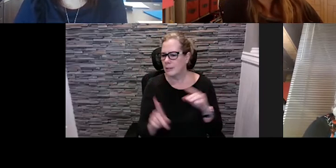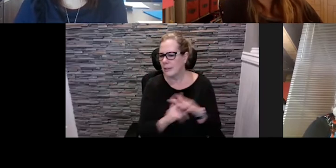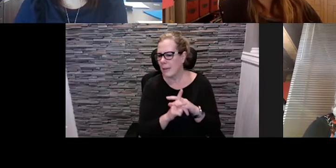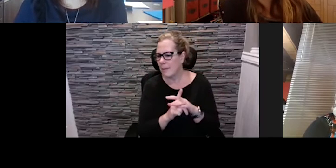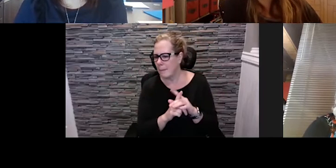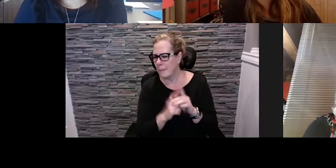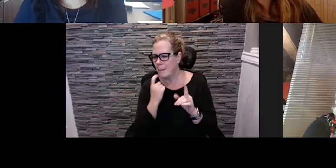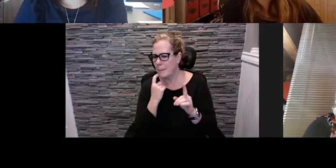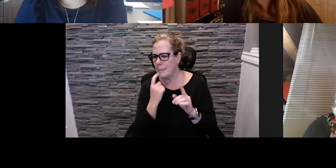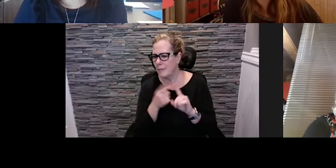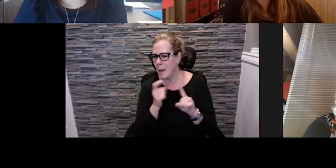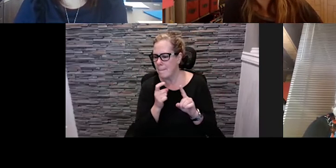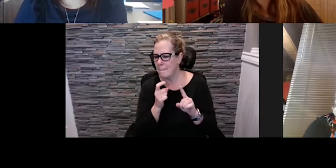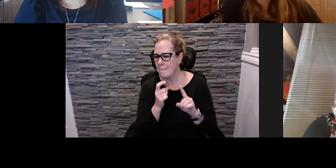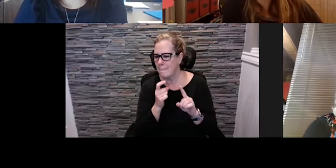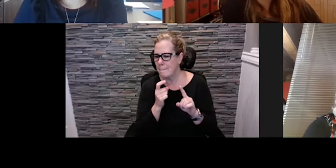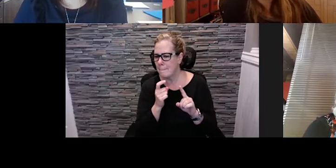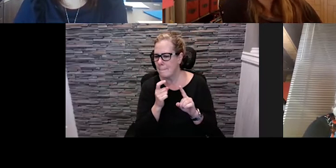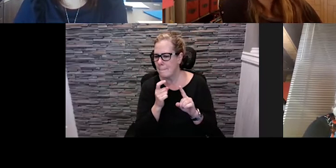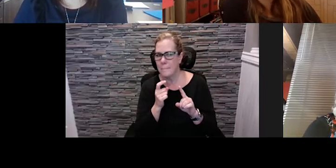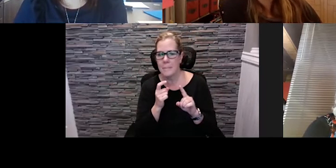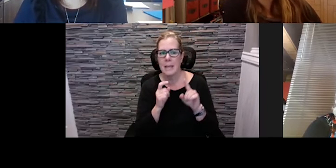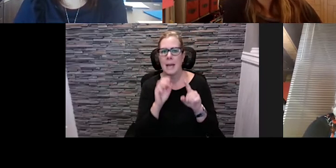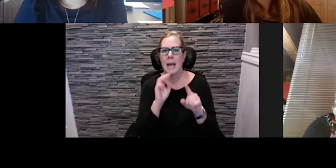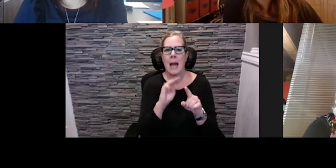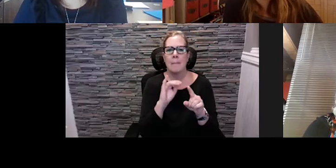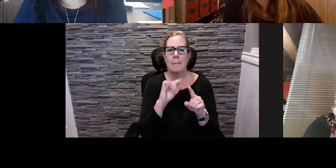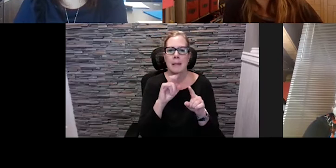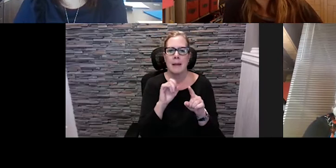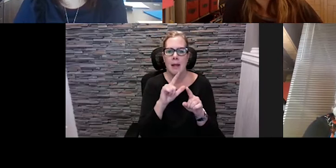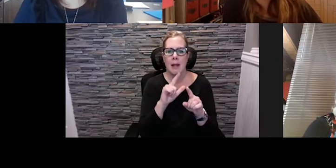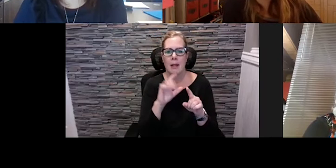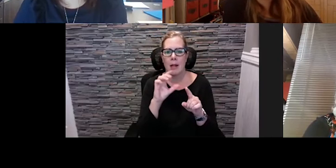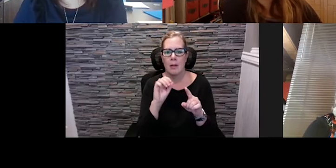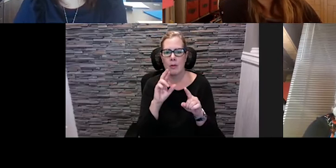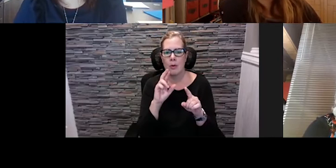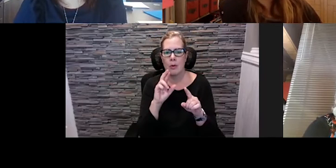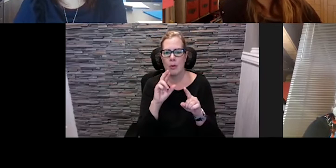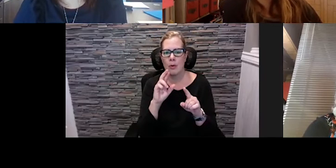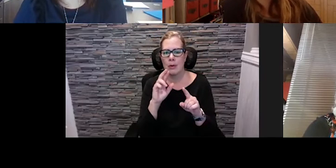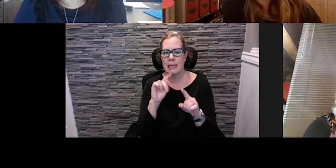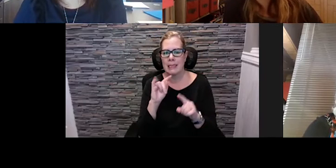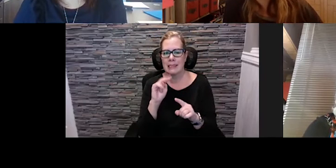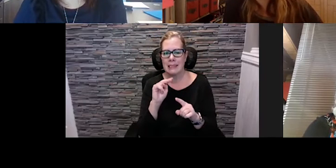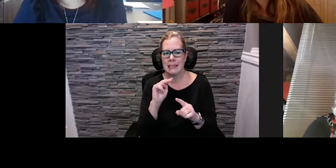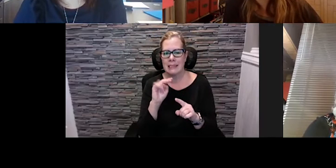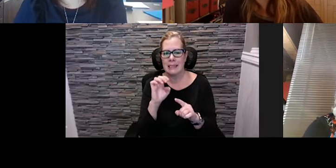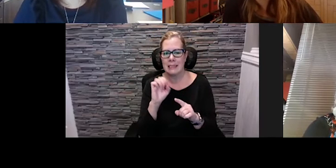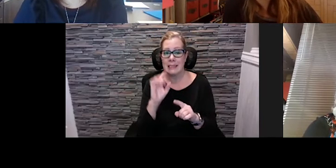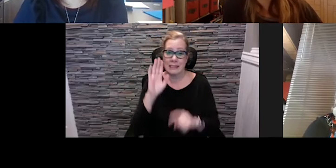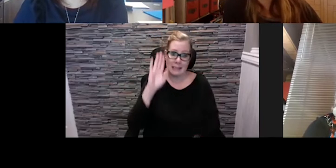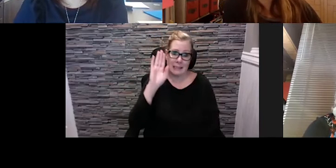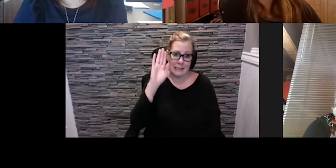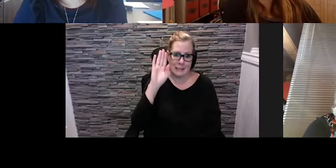from we have one from miguel uh miguel cortinas has got uh his hand raised there kaylee